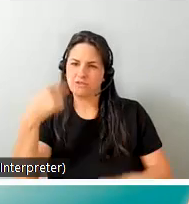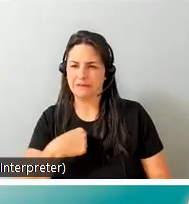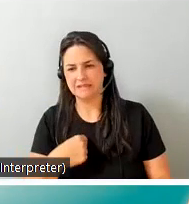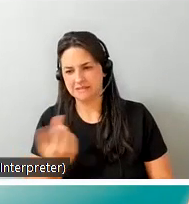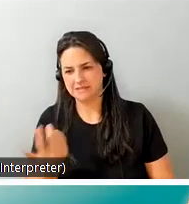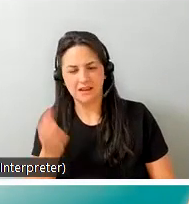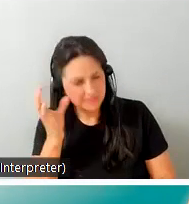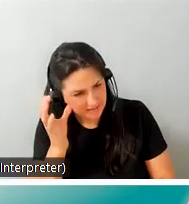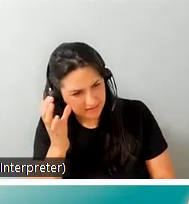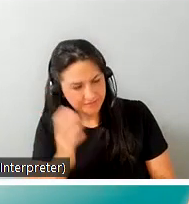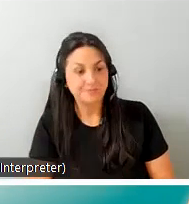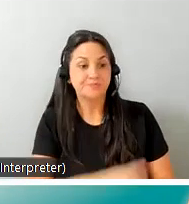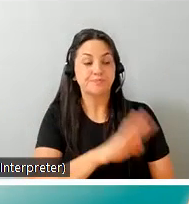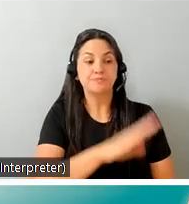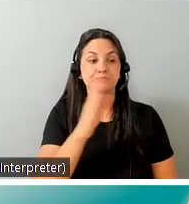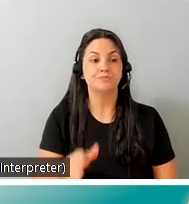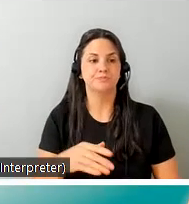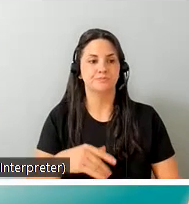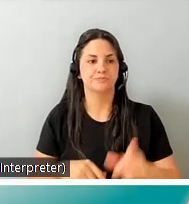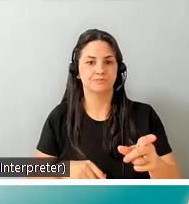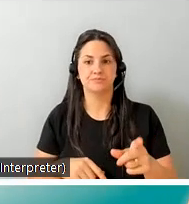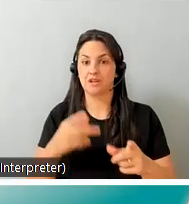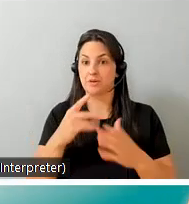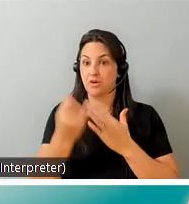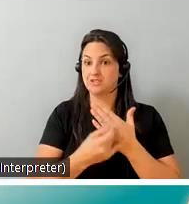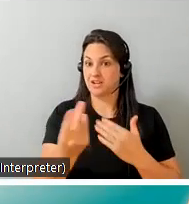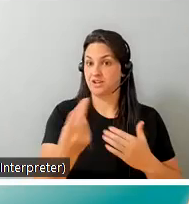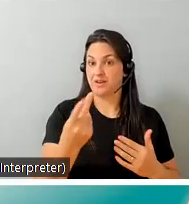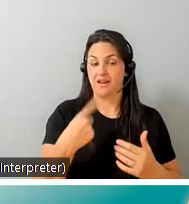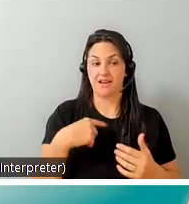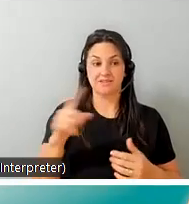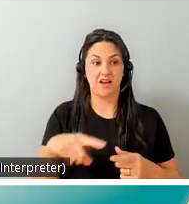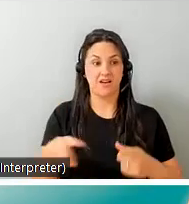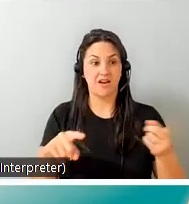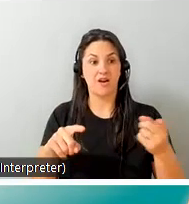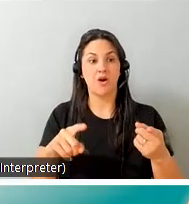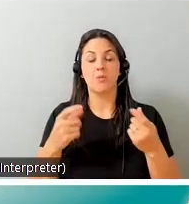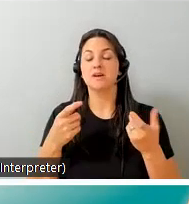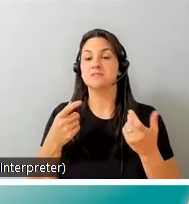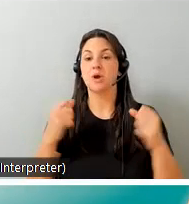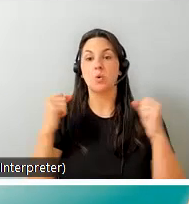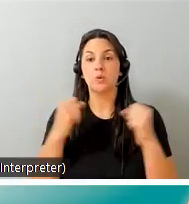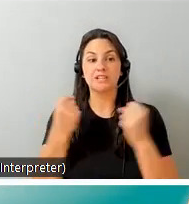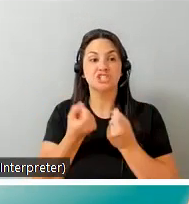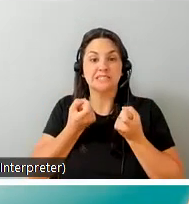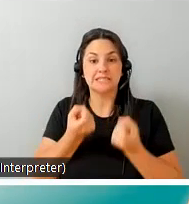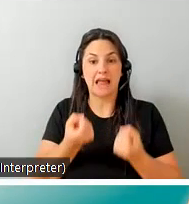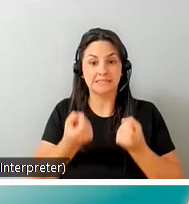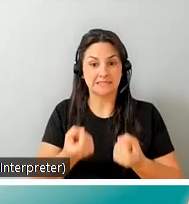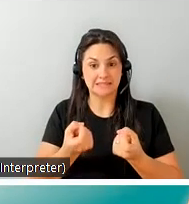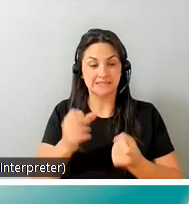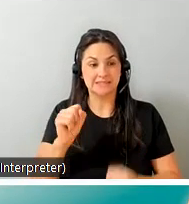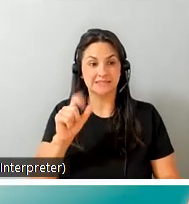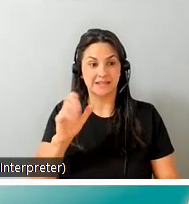um okay so the project you and i worked on zara was was winter slat so uh